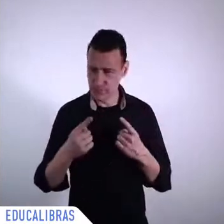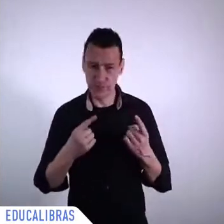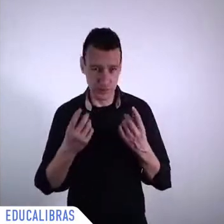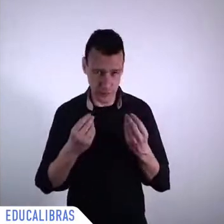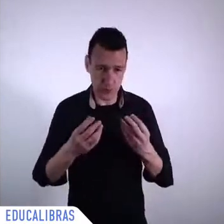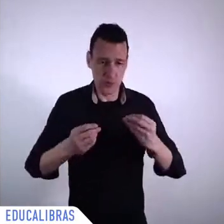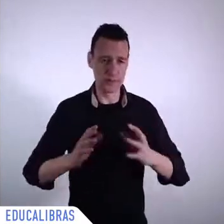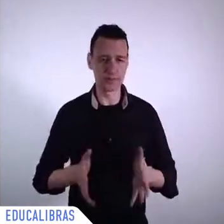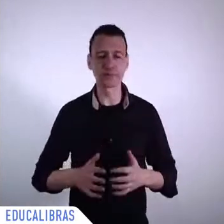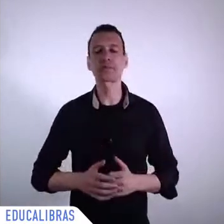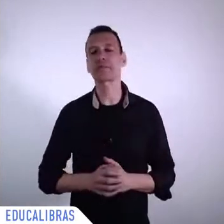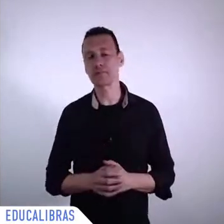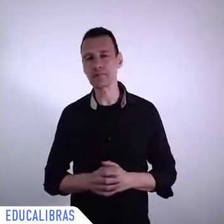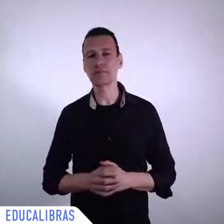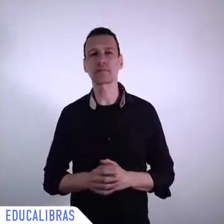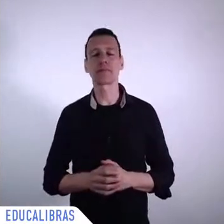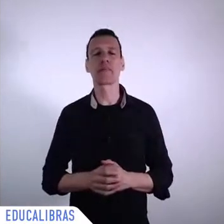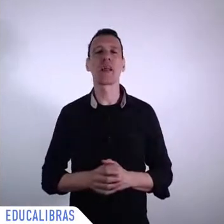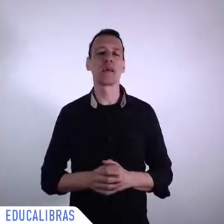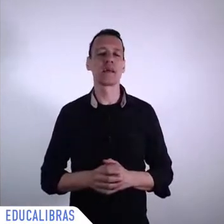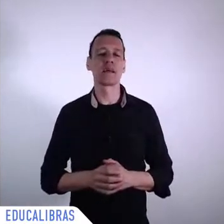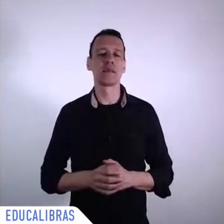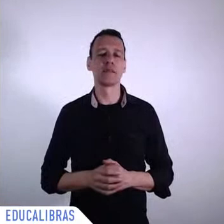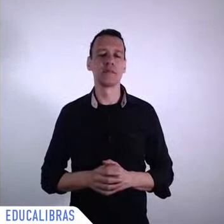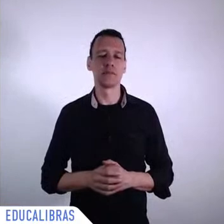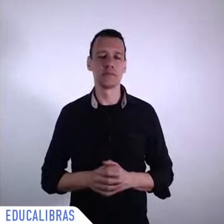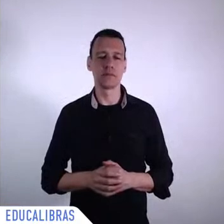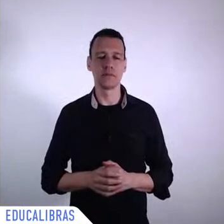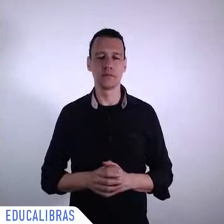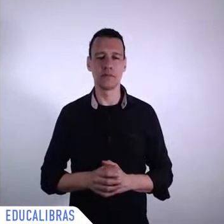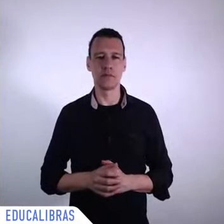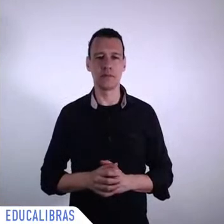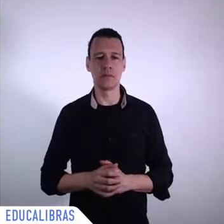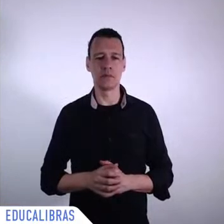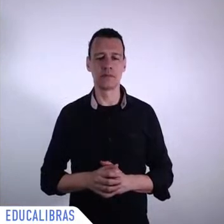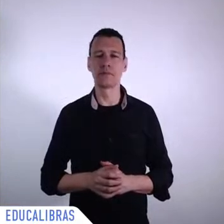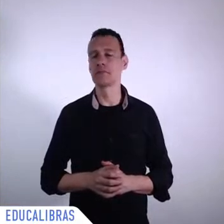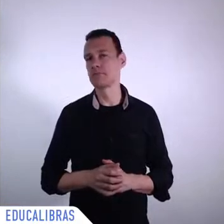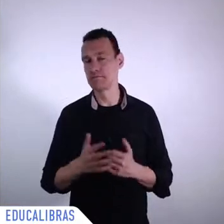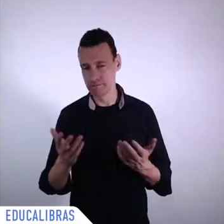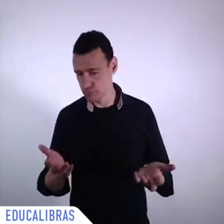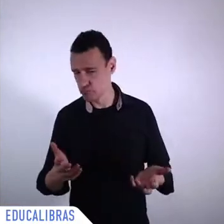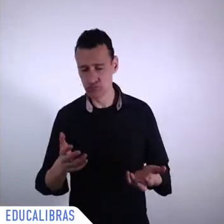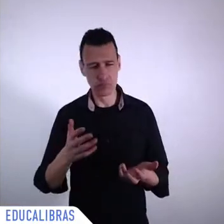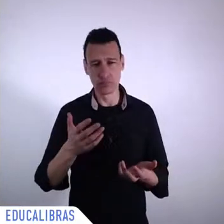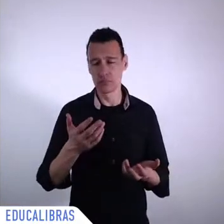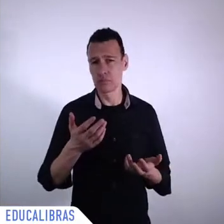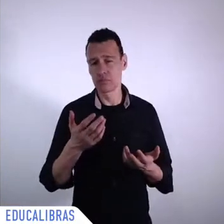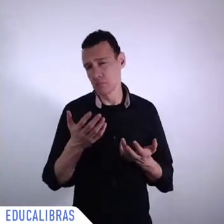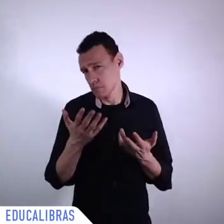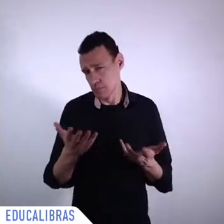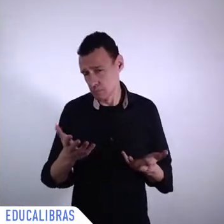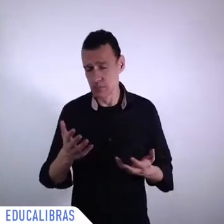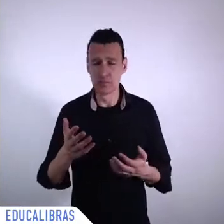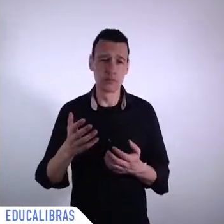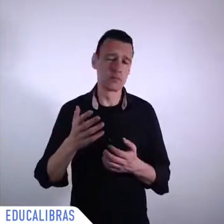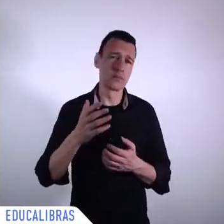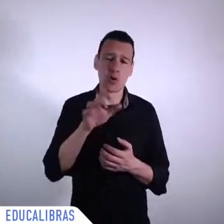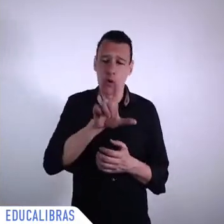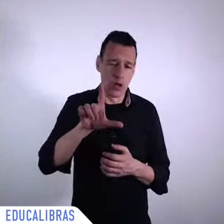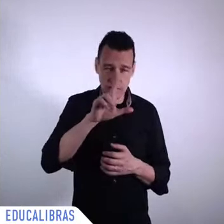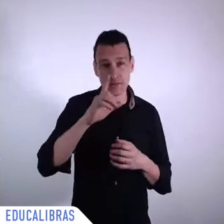in a way, of course, it was more focused on labor, but people spoke more generally. And I was a bit struck